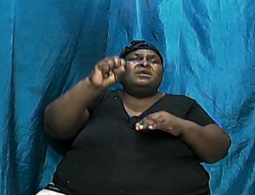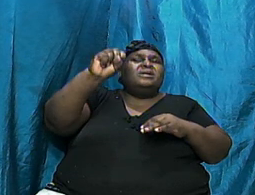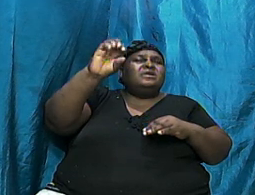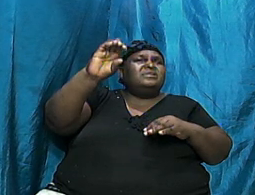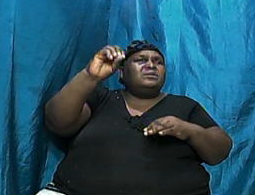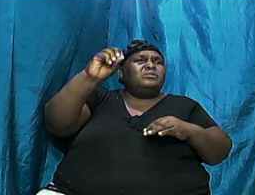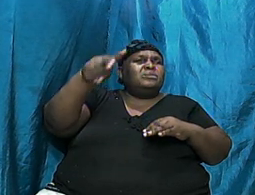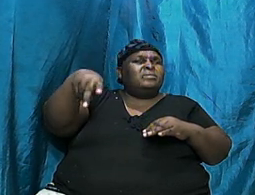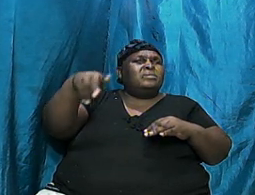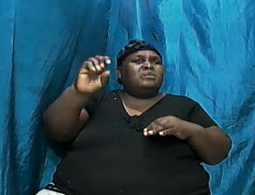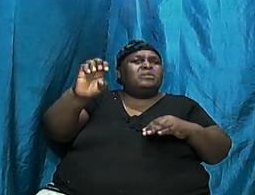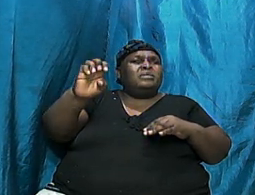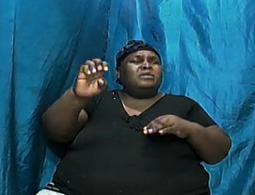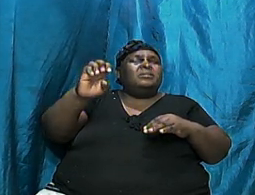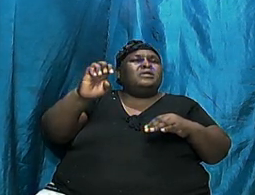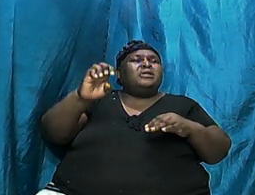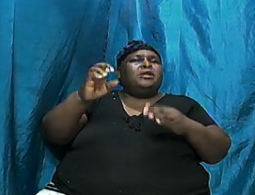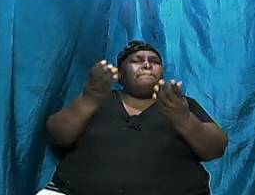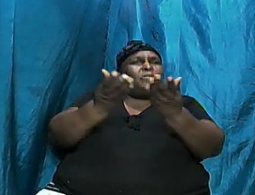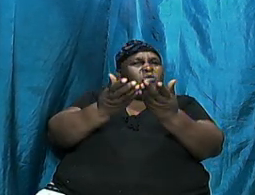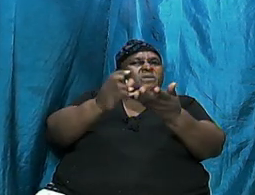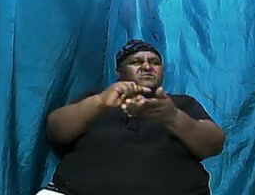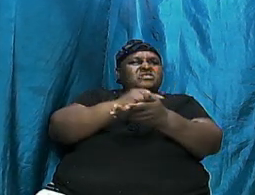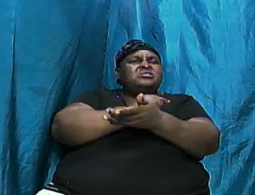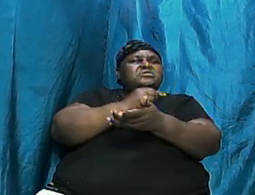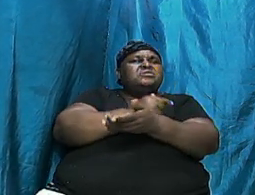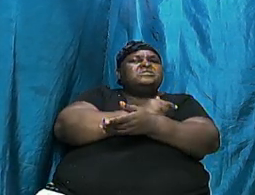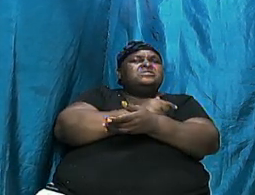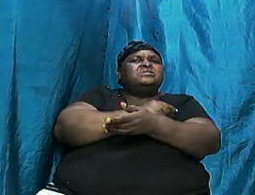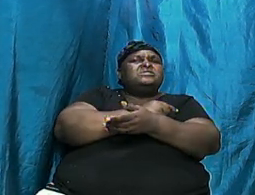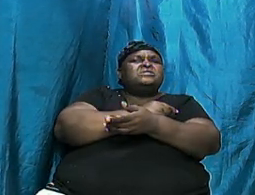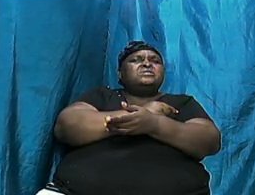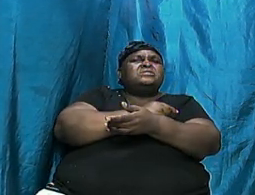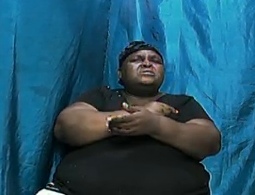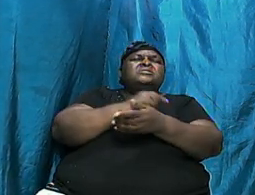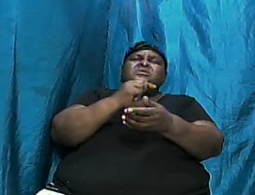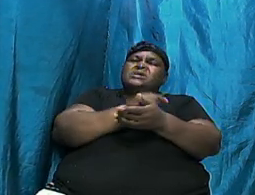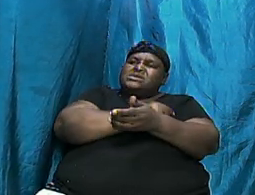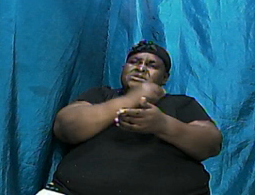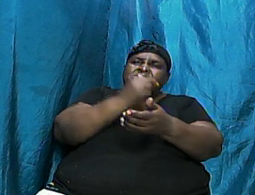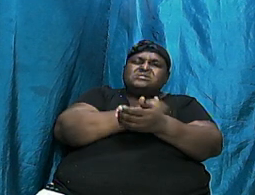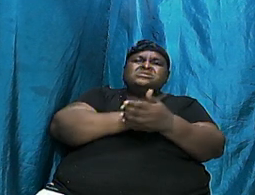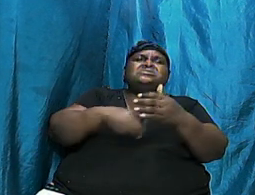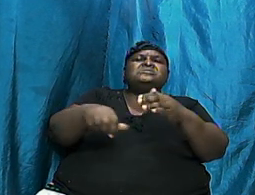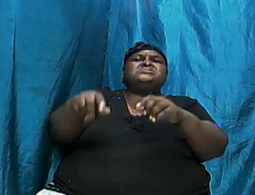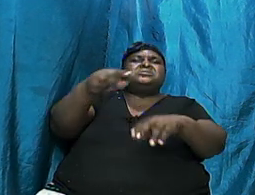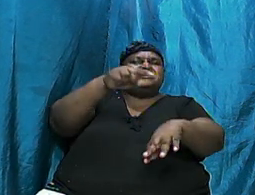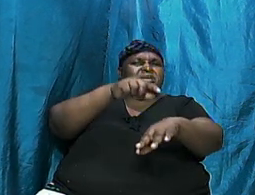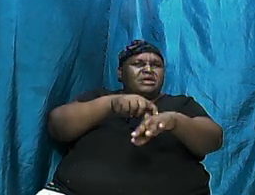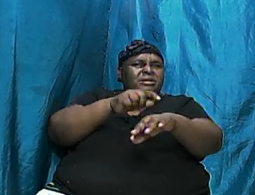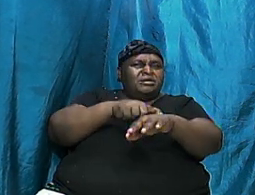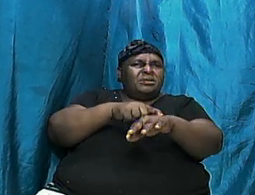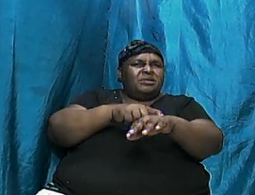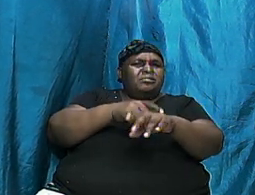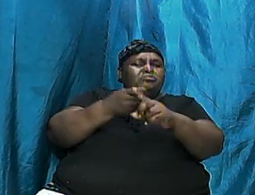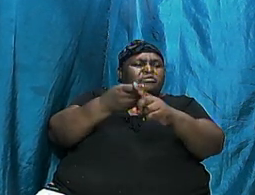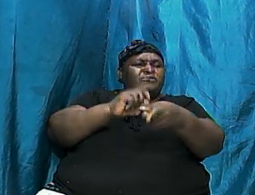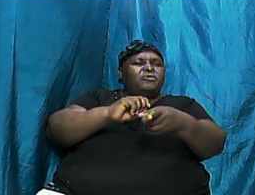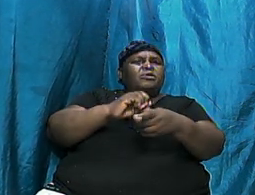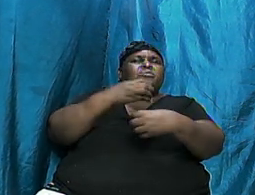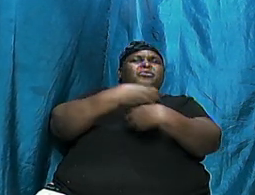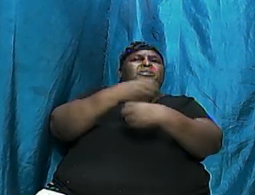Genesis, we indicated that Genesis covers the time from creation